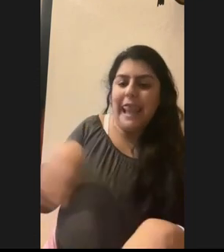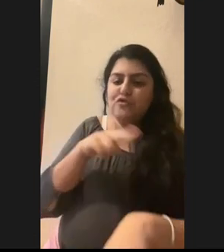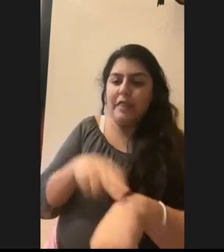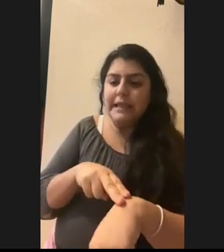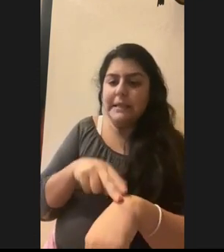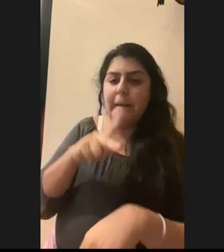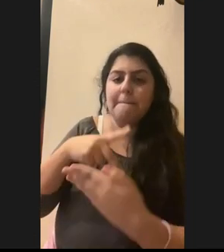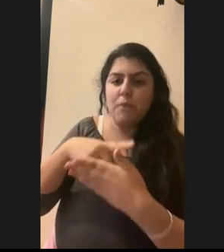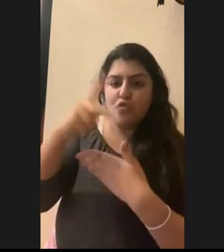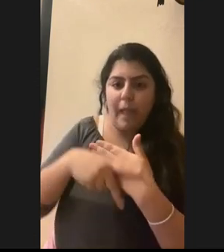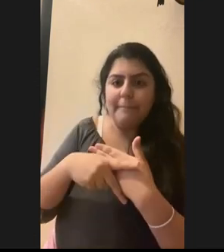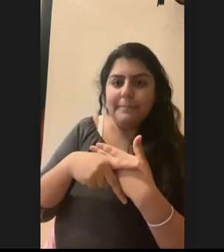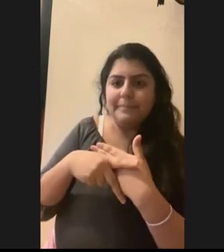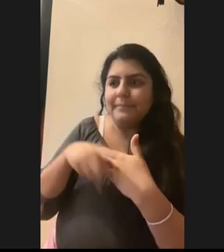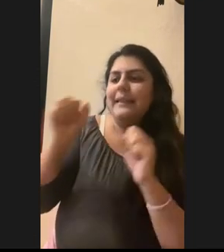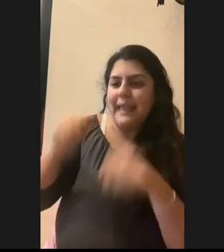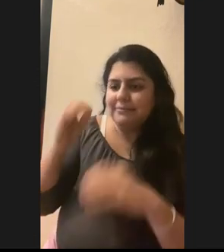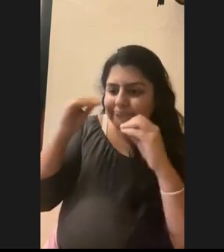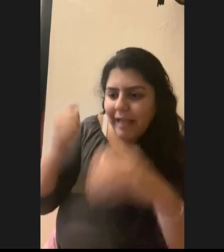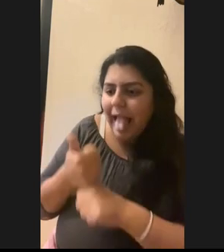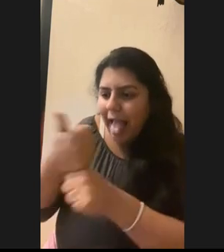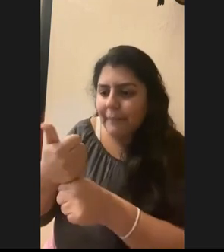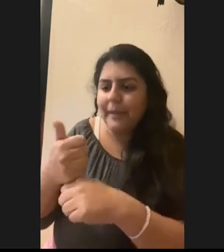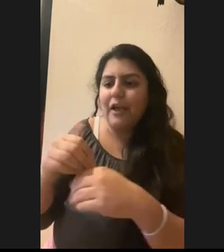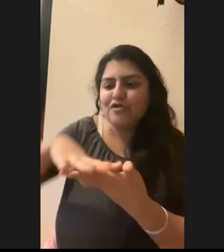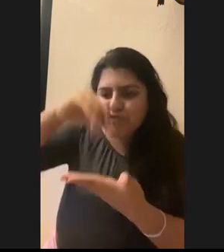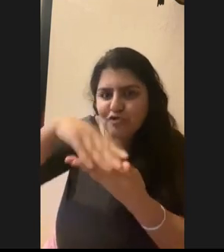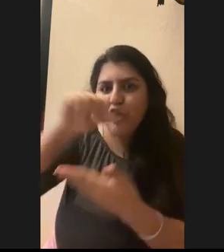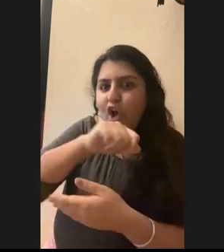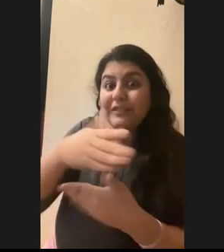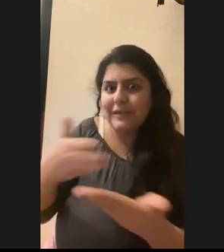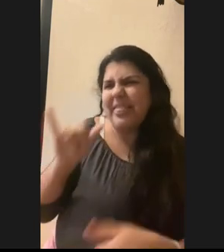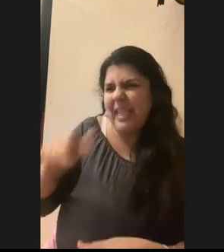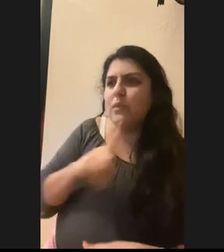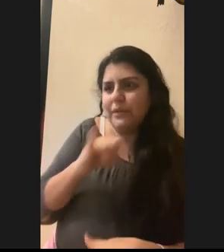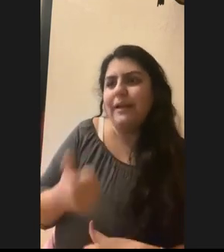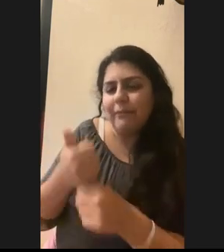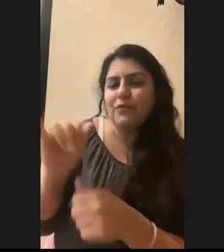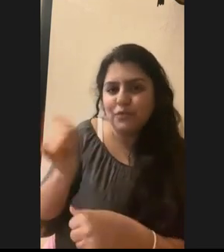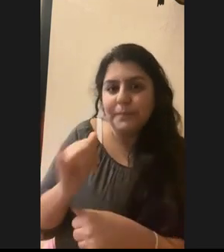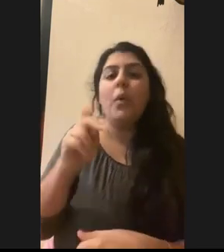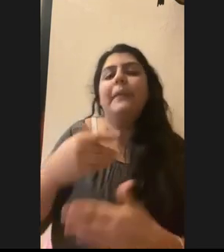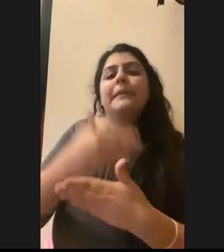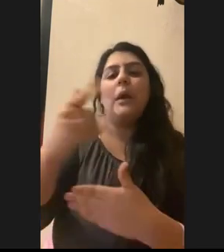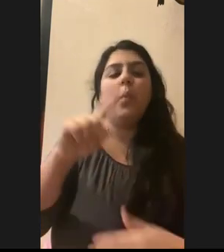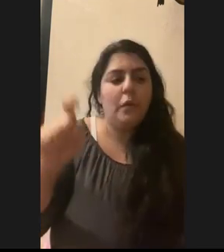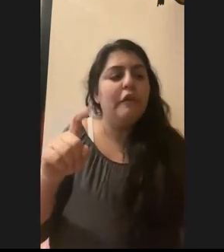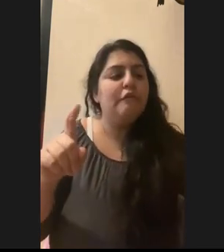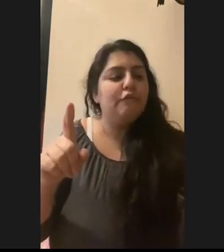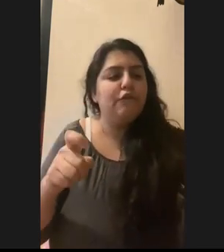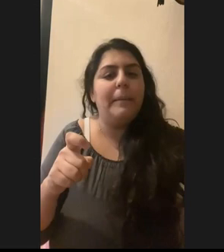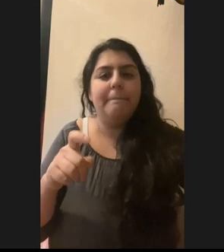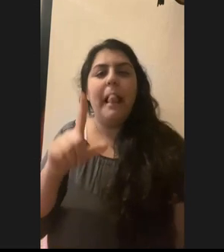you can get help learning all of this stuff. Um, that can be really, really helpful too. So, uh, the next question comes from, uh,